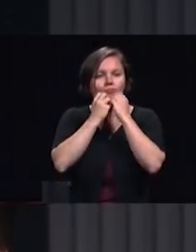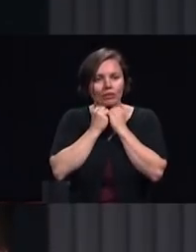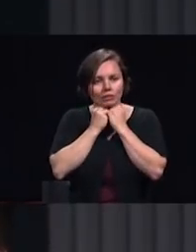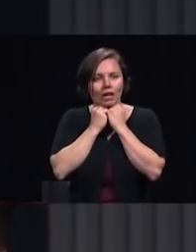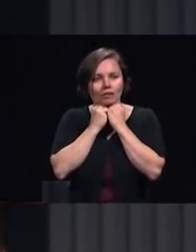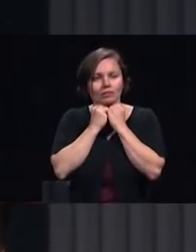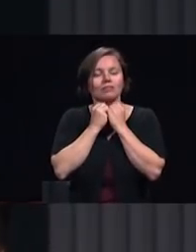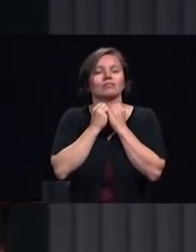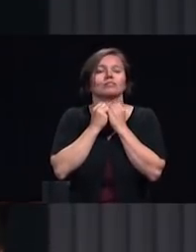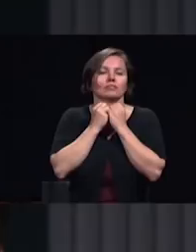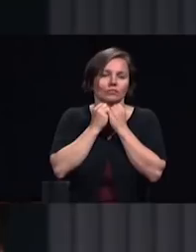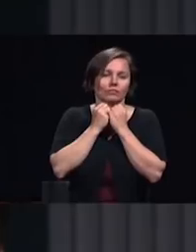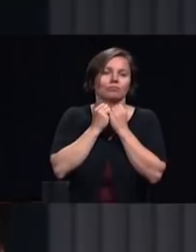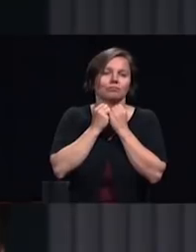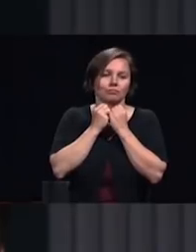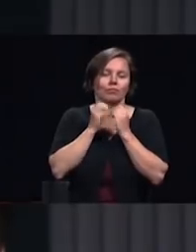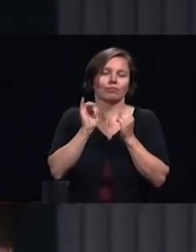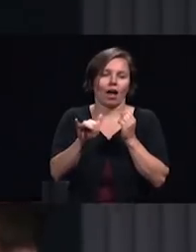Wilson around the world today